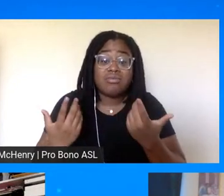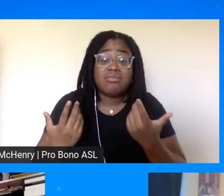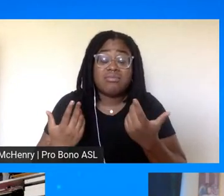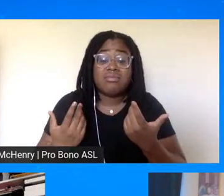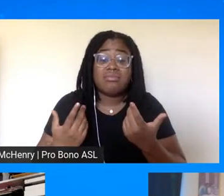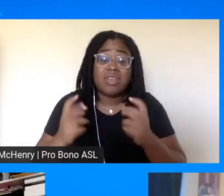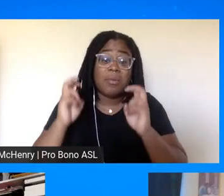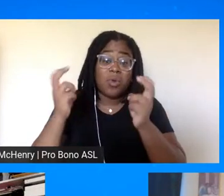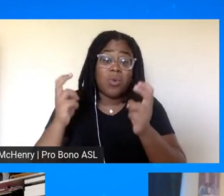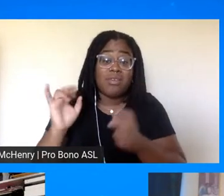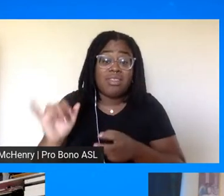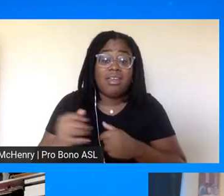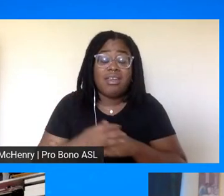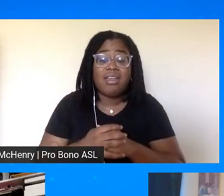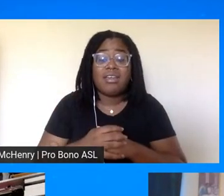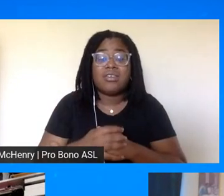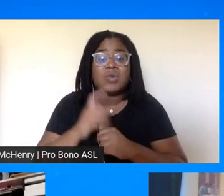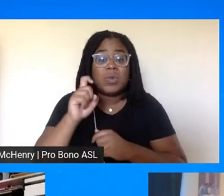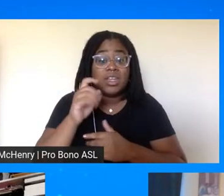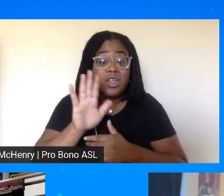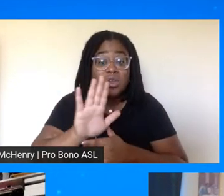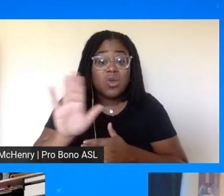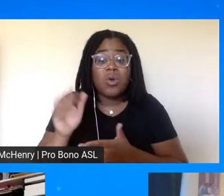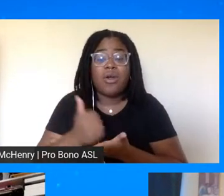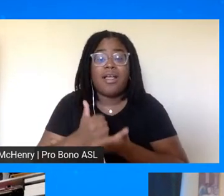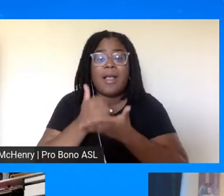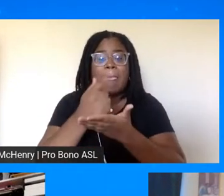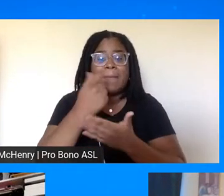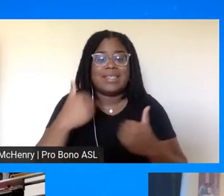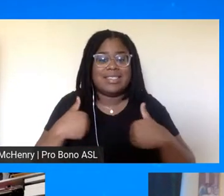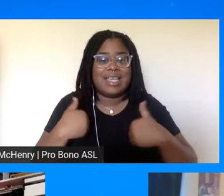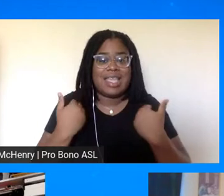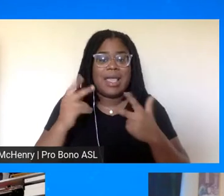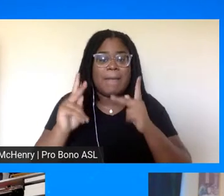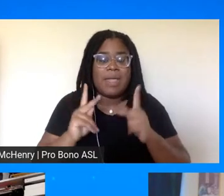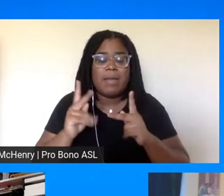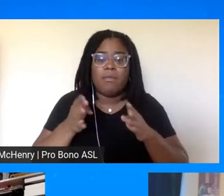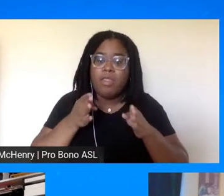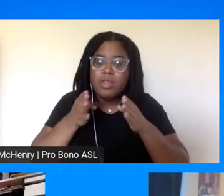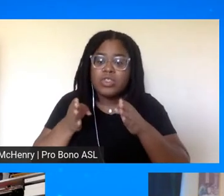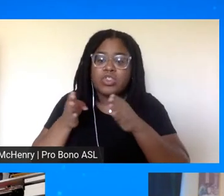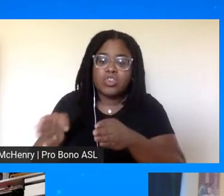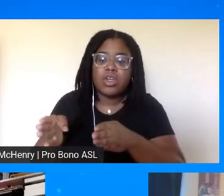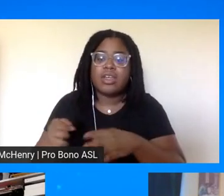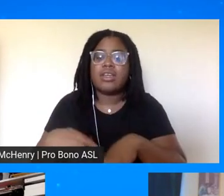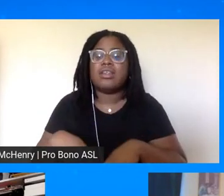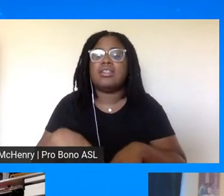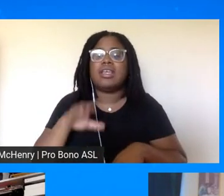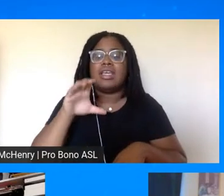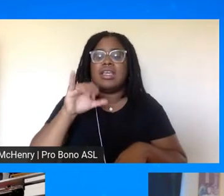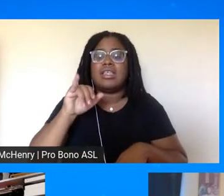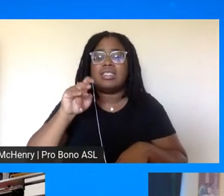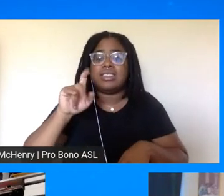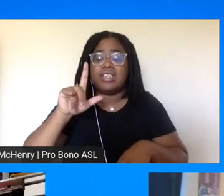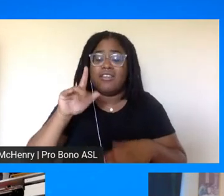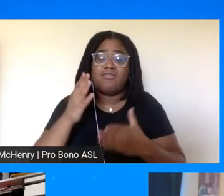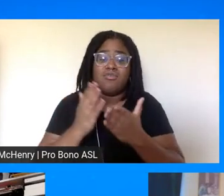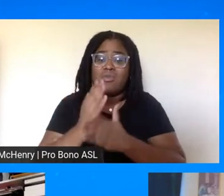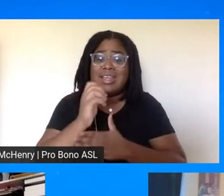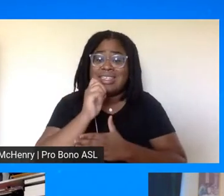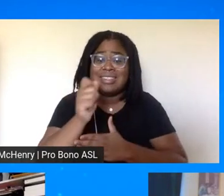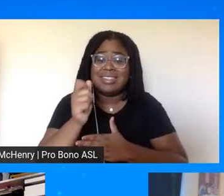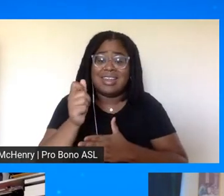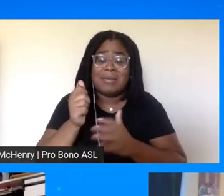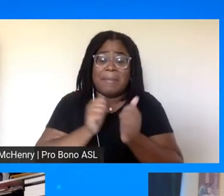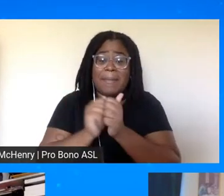King. So we need your help because the young people were in the streets. The civil rights bill was not passed in the courts. Like, uh, Dr.